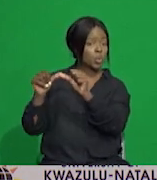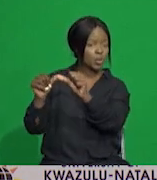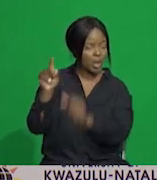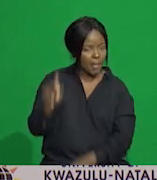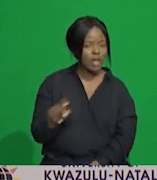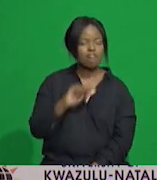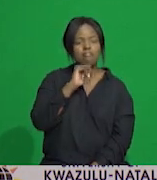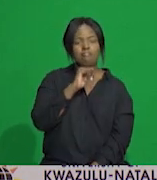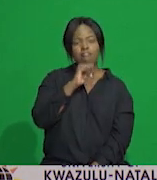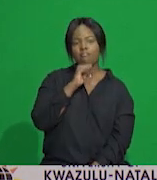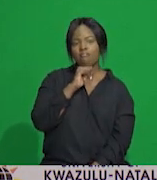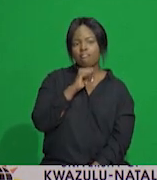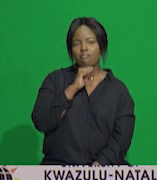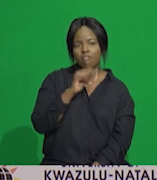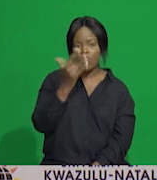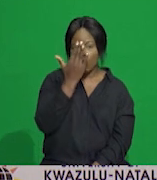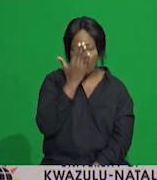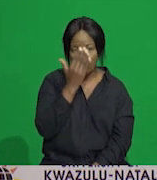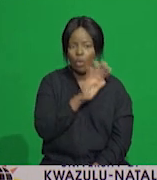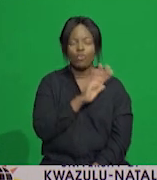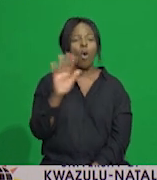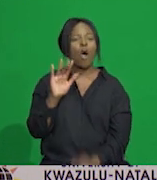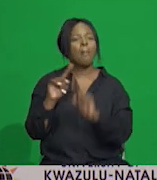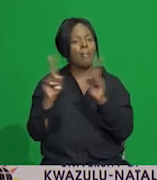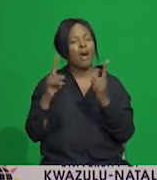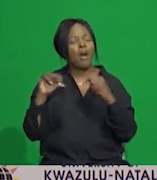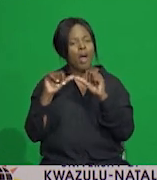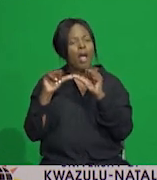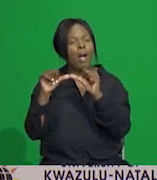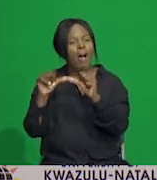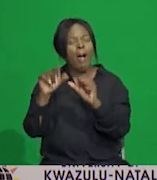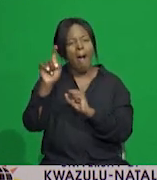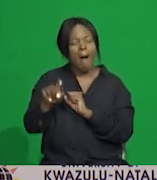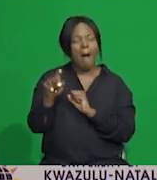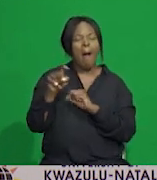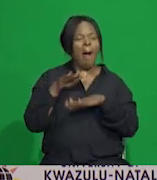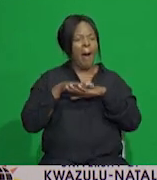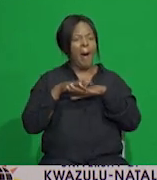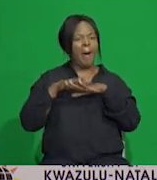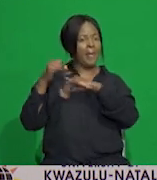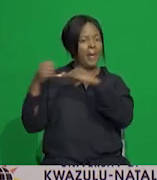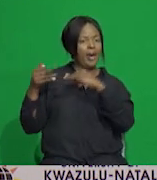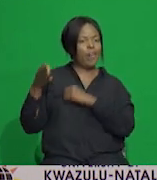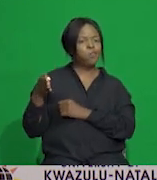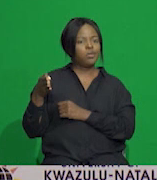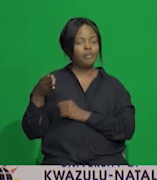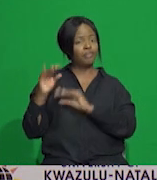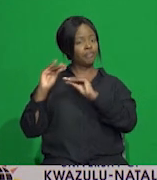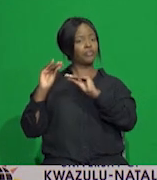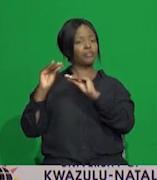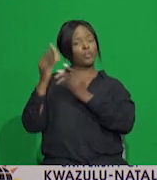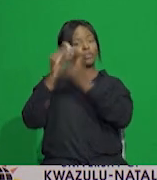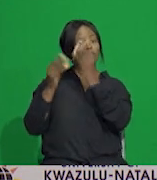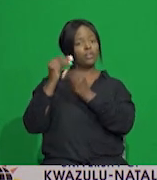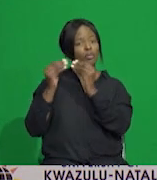regardless of whether these are face-to-face or not. We are going to have to engage a lot more online. But how do we do that? Well,